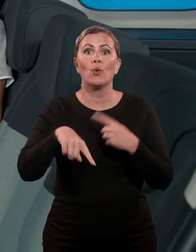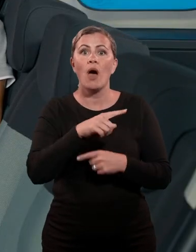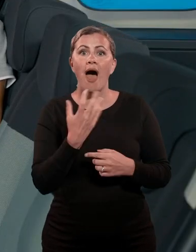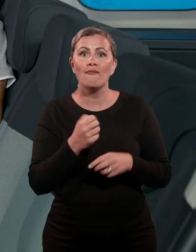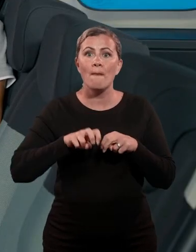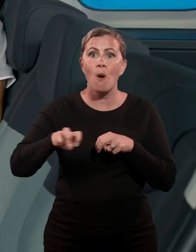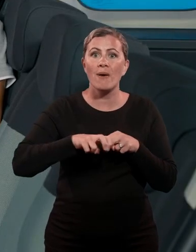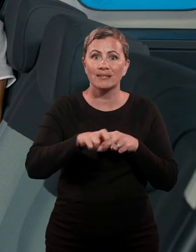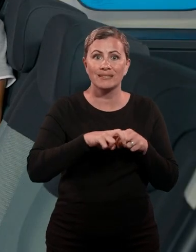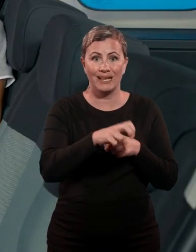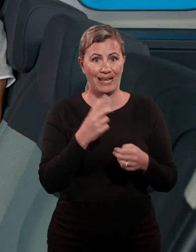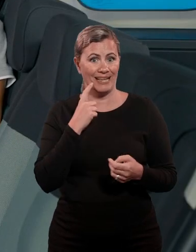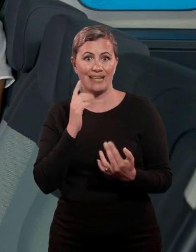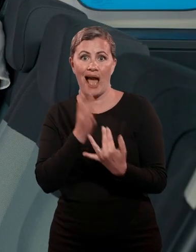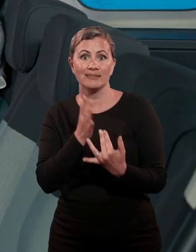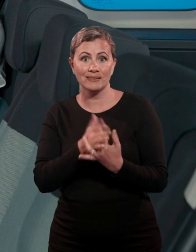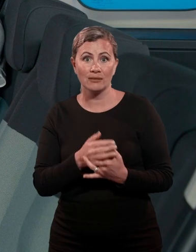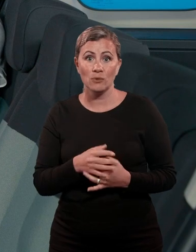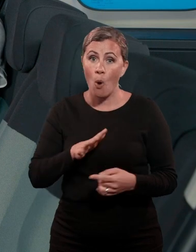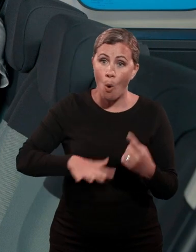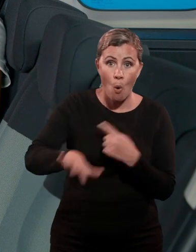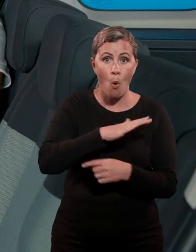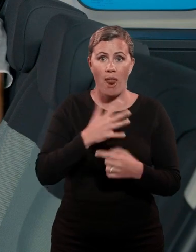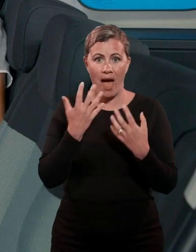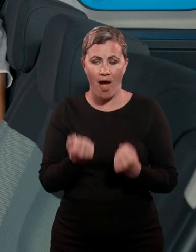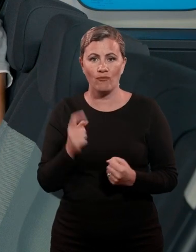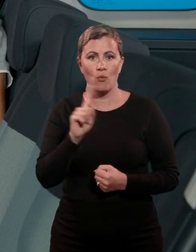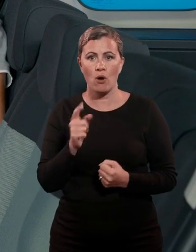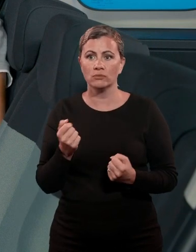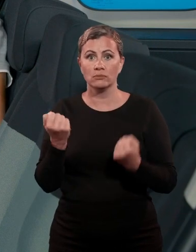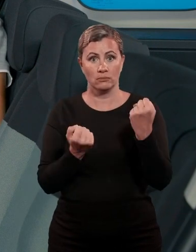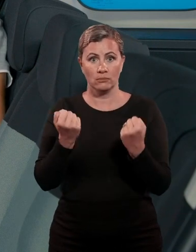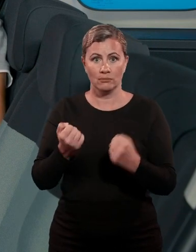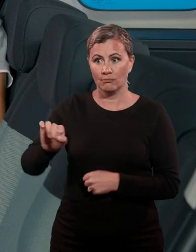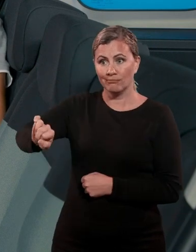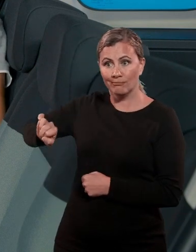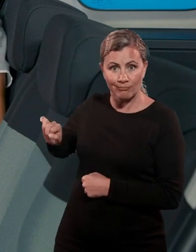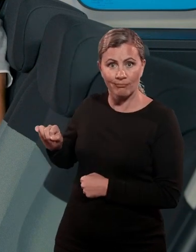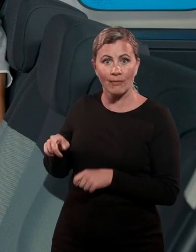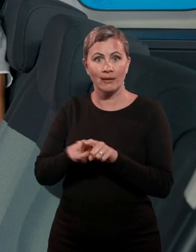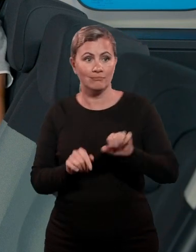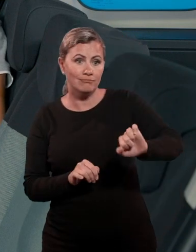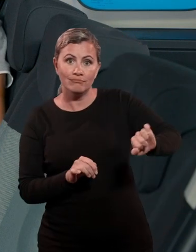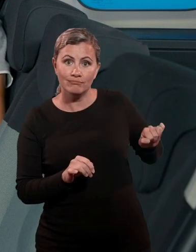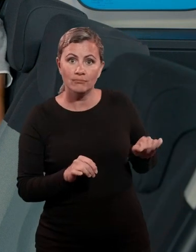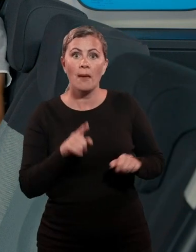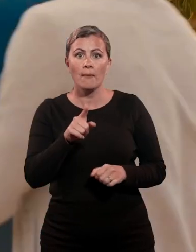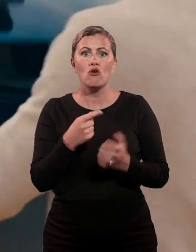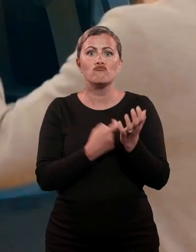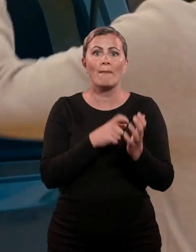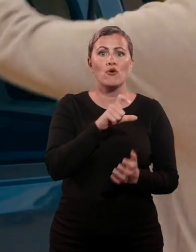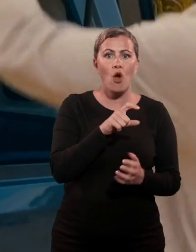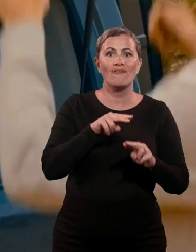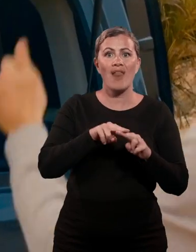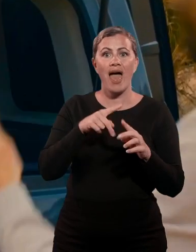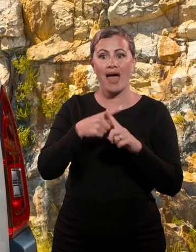easy access. All versions benefit from twin sliding rear doors, while Rip Curl and Flare XTR versions get